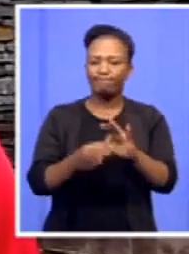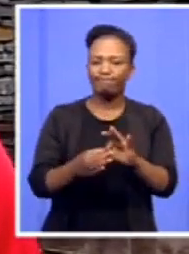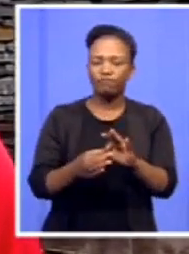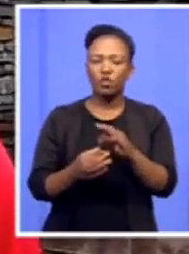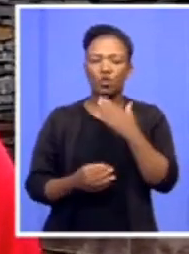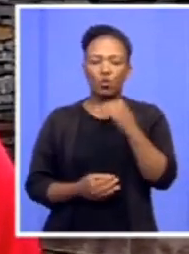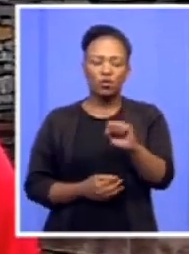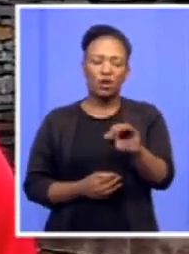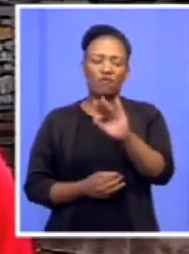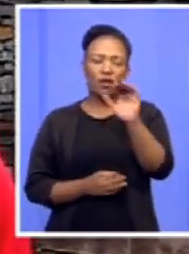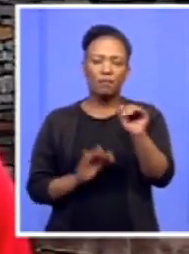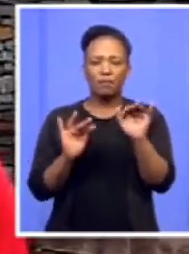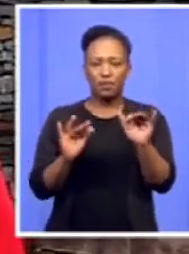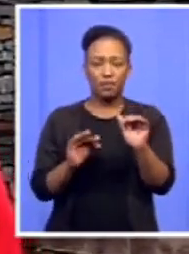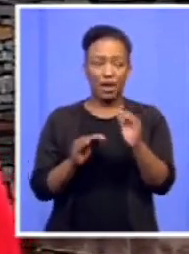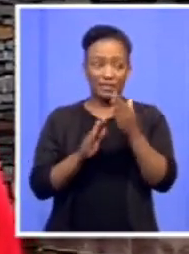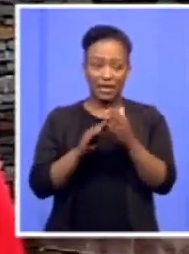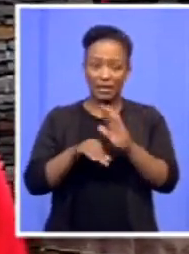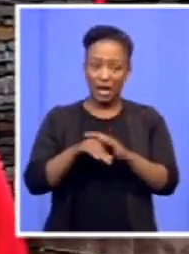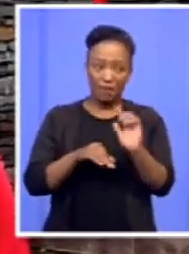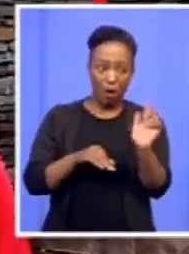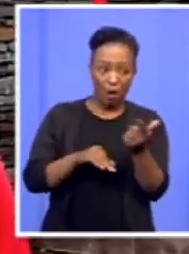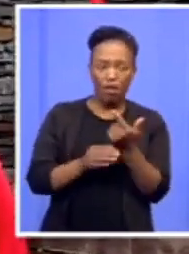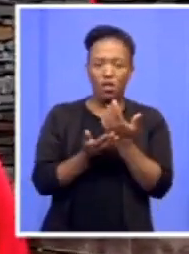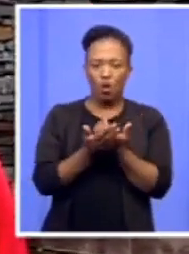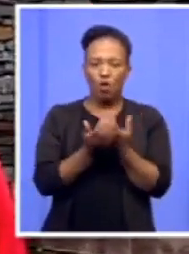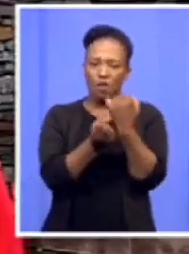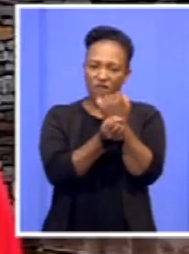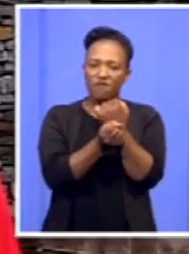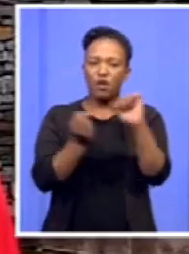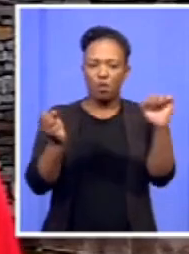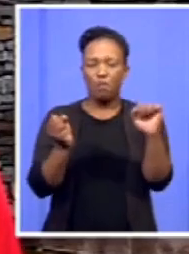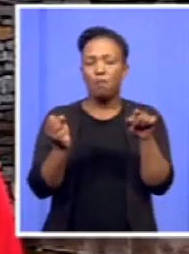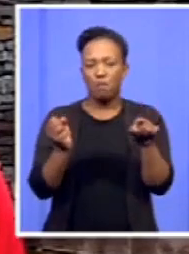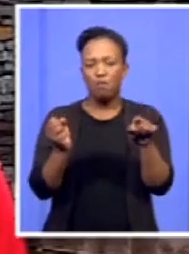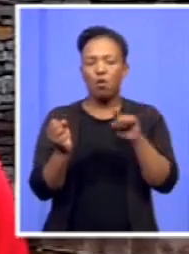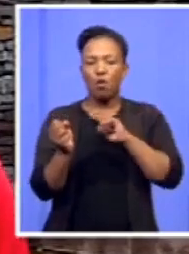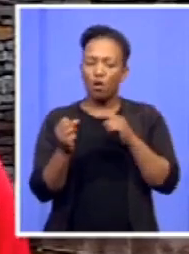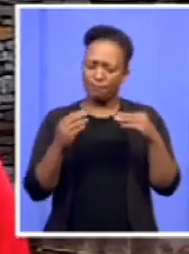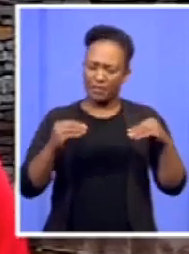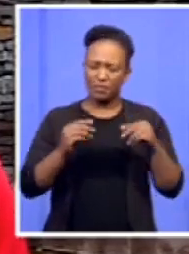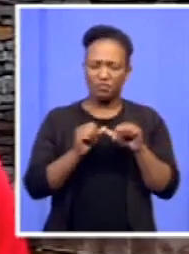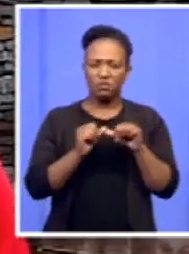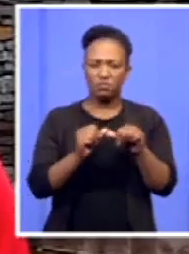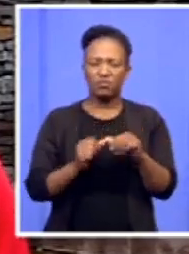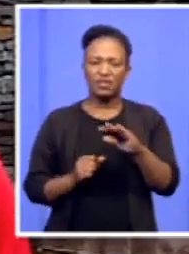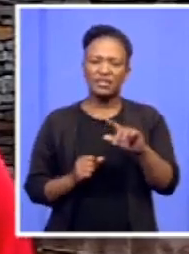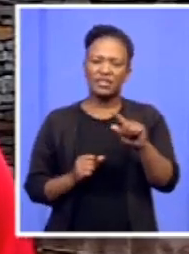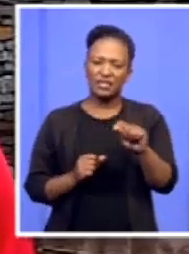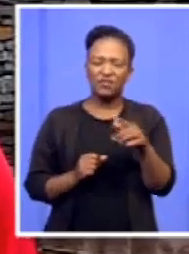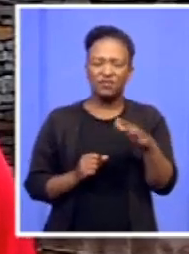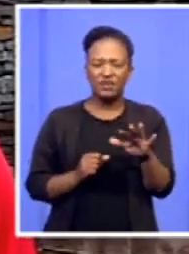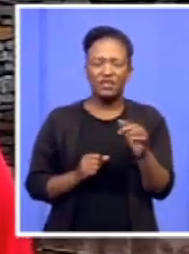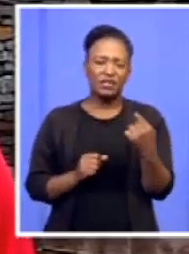them, they've achieved economic freedom in their lifetime. We're going to remain busy. The CIC team met on the Central Command team, which is the highest decision-making